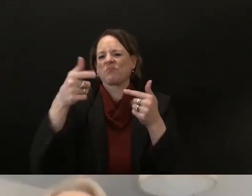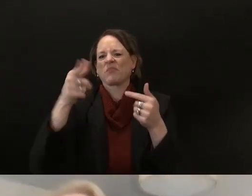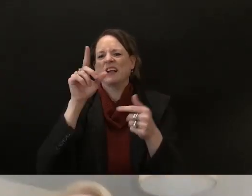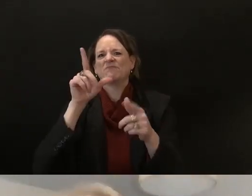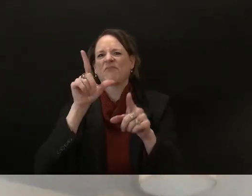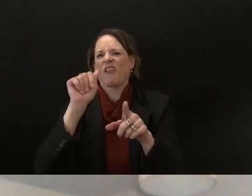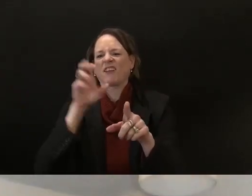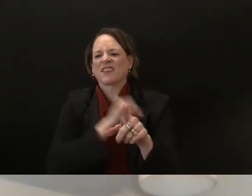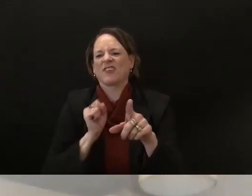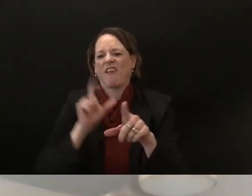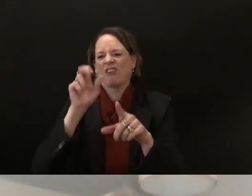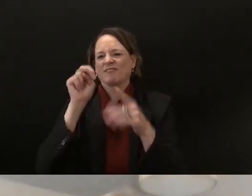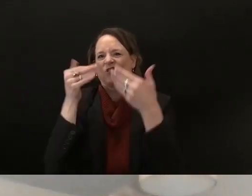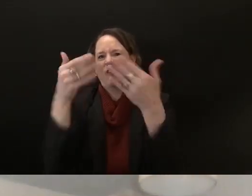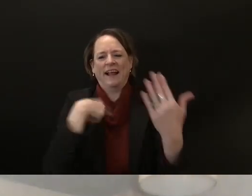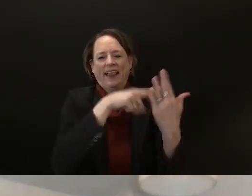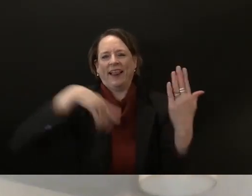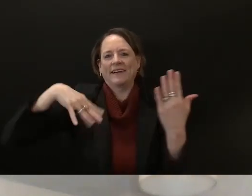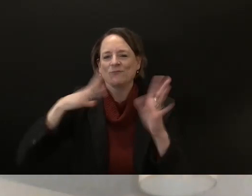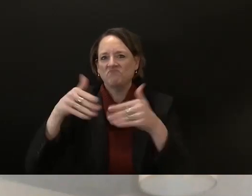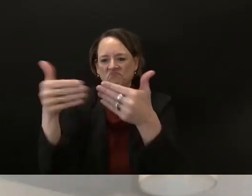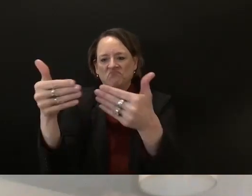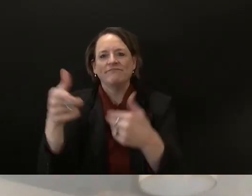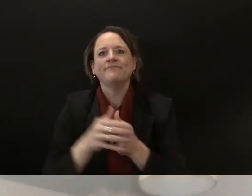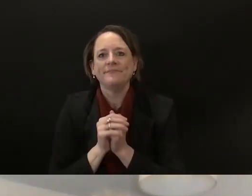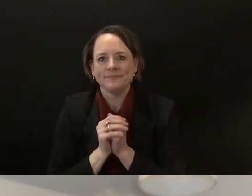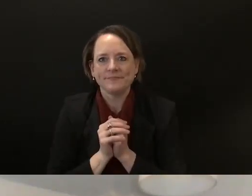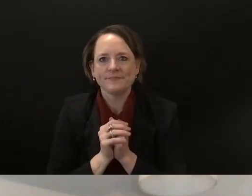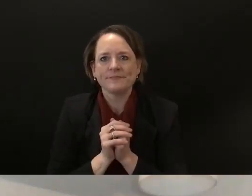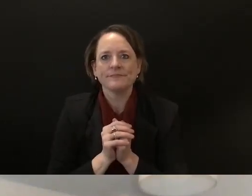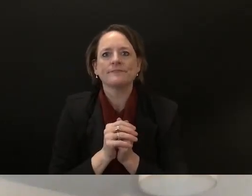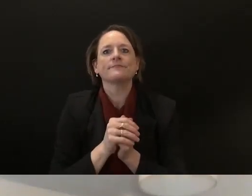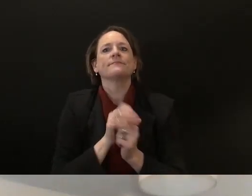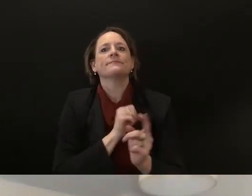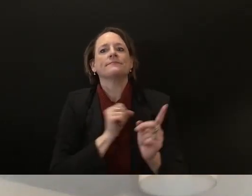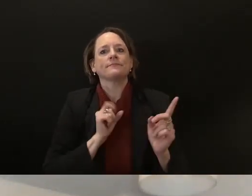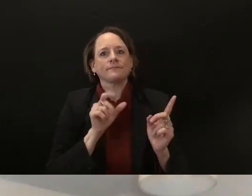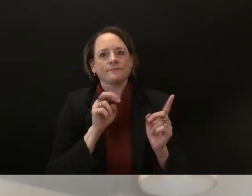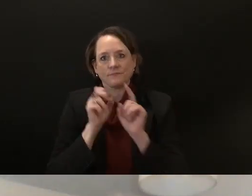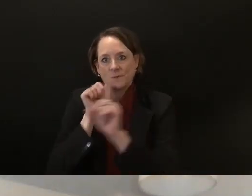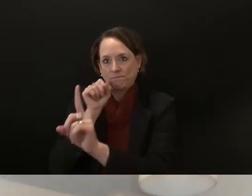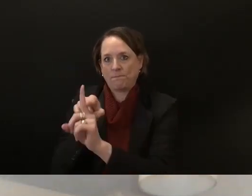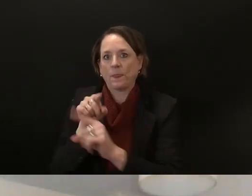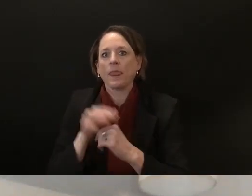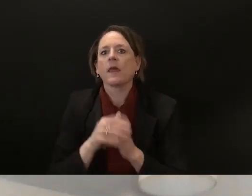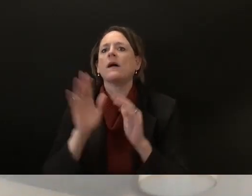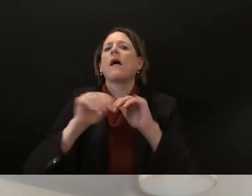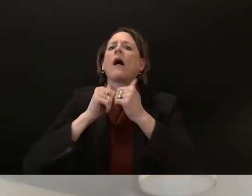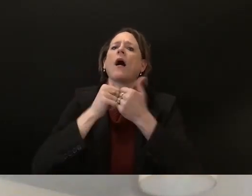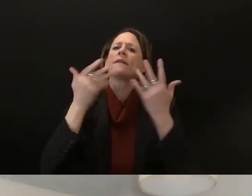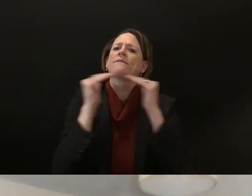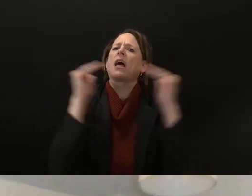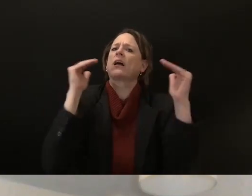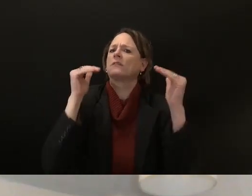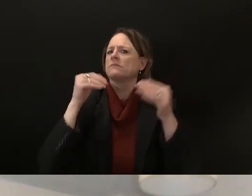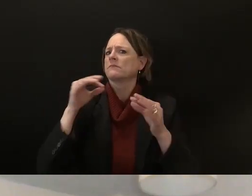taken continue to ensure fair elections campaign finance um automatic voter registration national popular vote etc